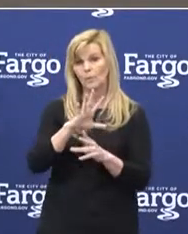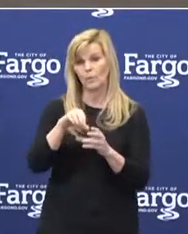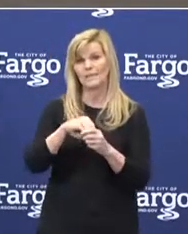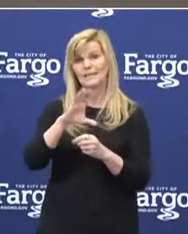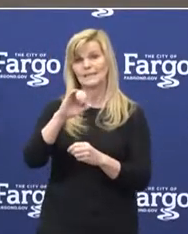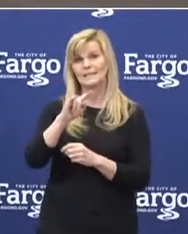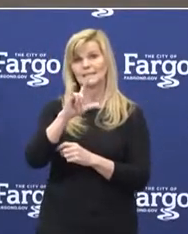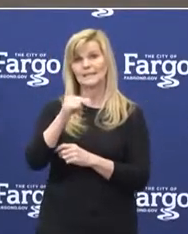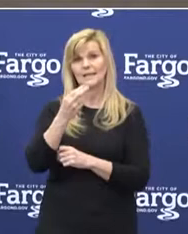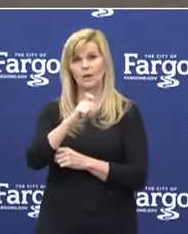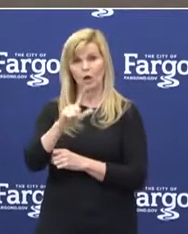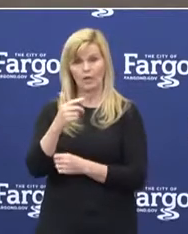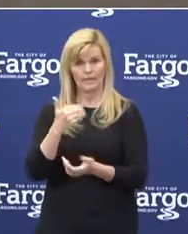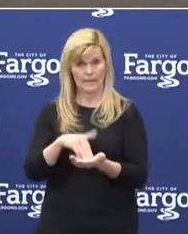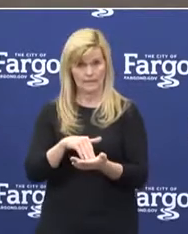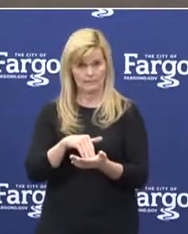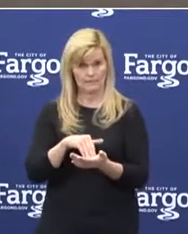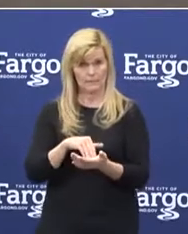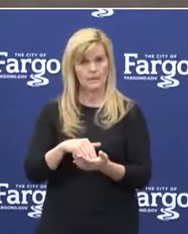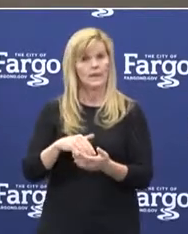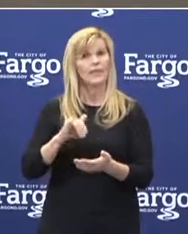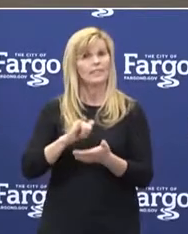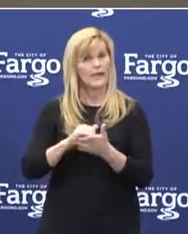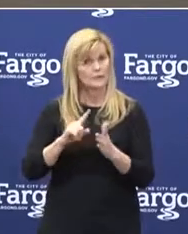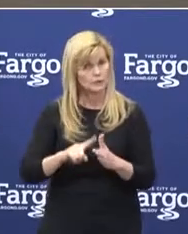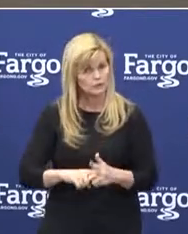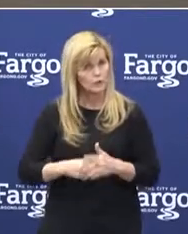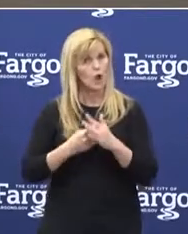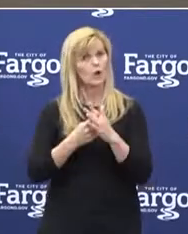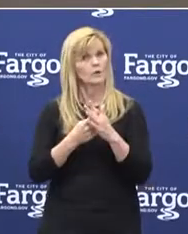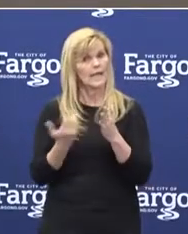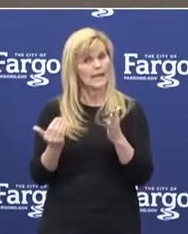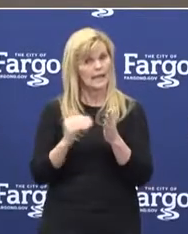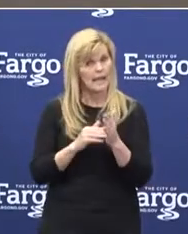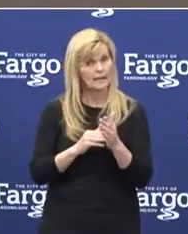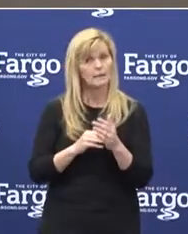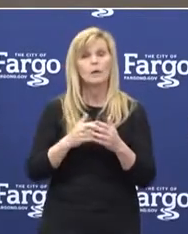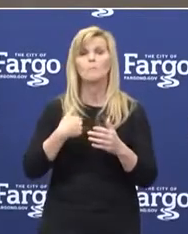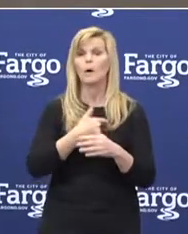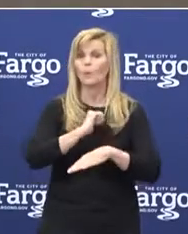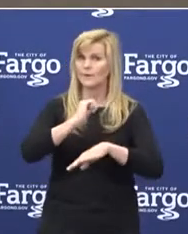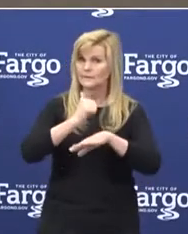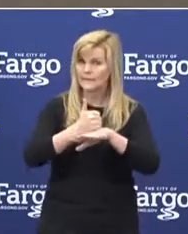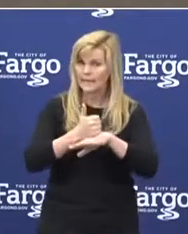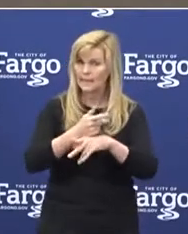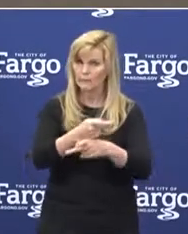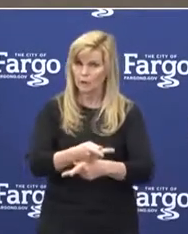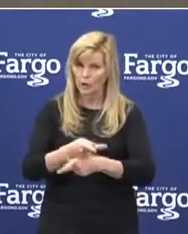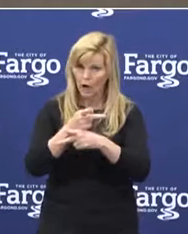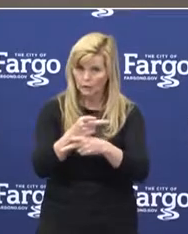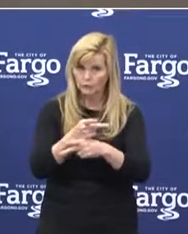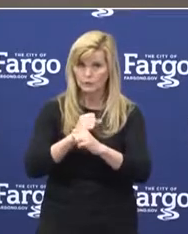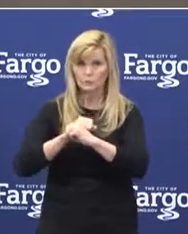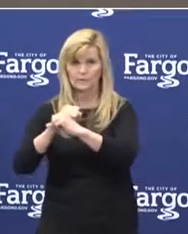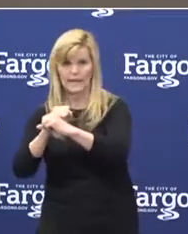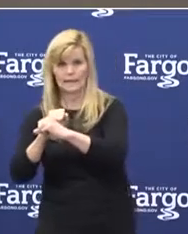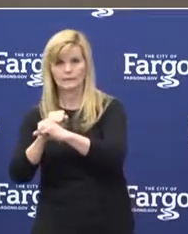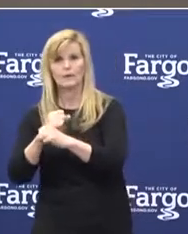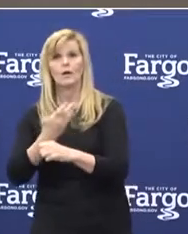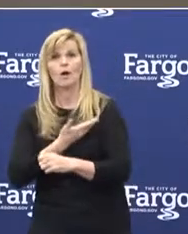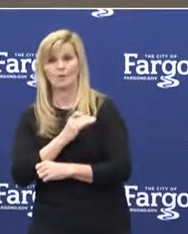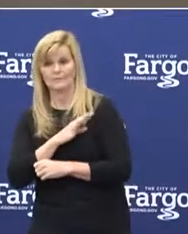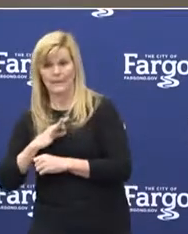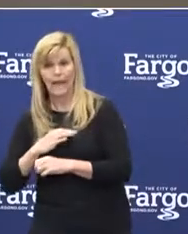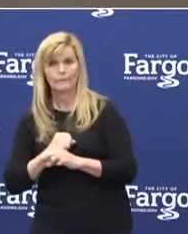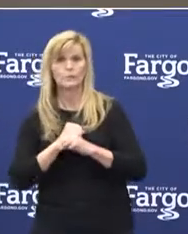again. This is the only beginning of our restart, which includes many precautions to protect the staff and our visitors. Some of the